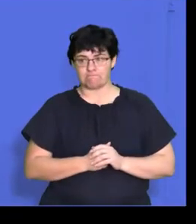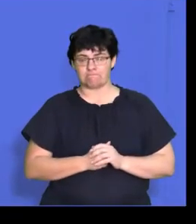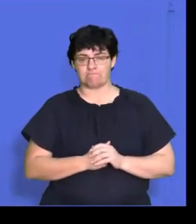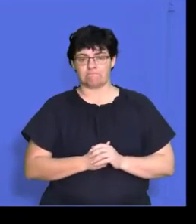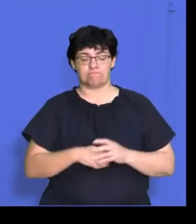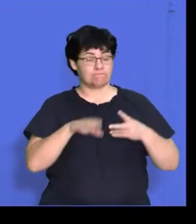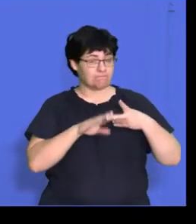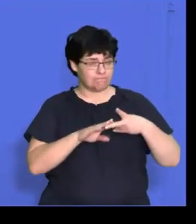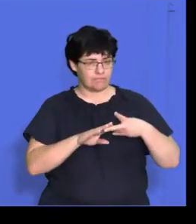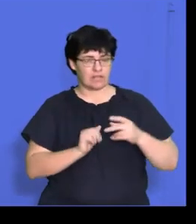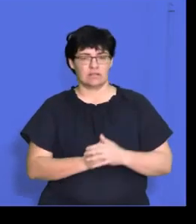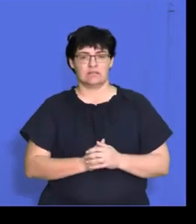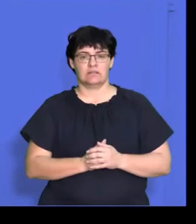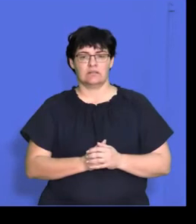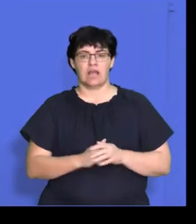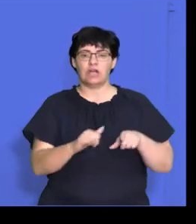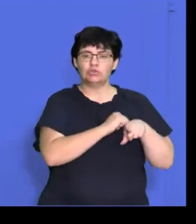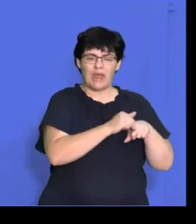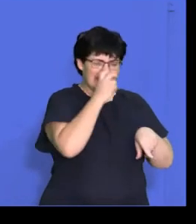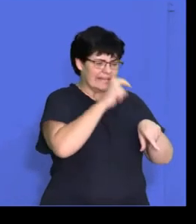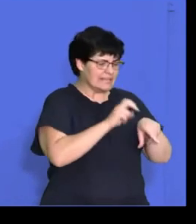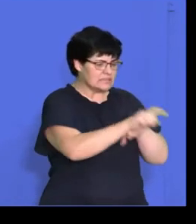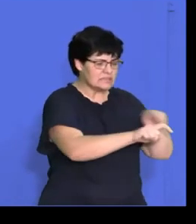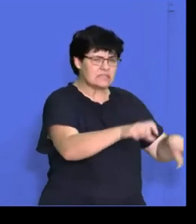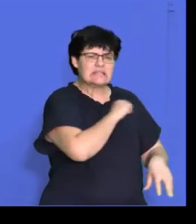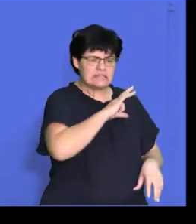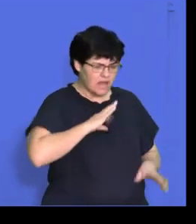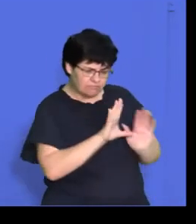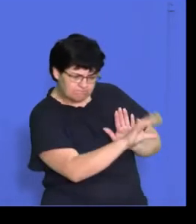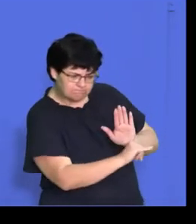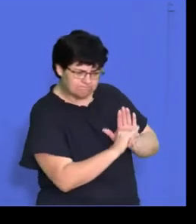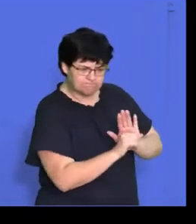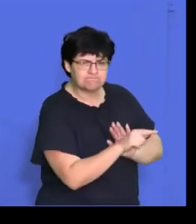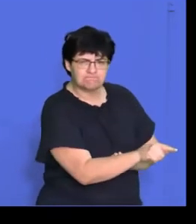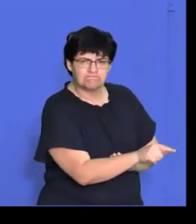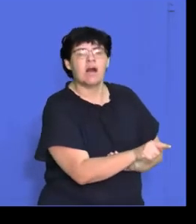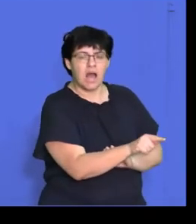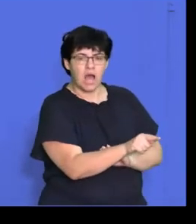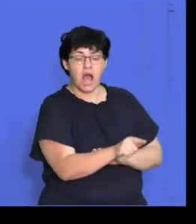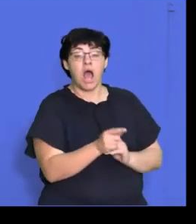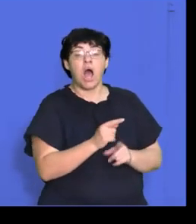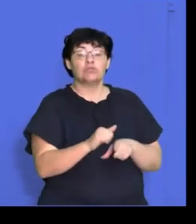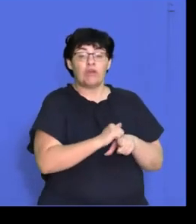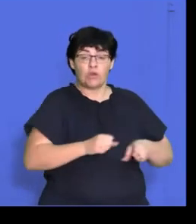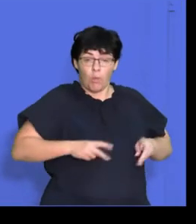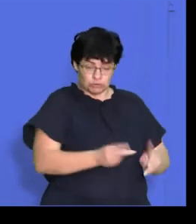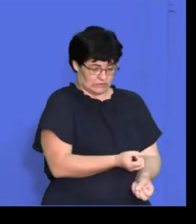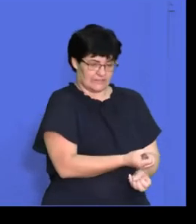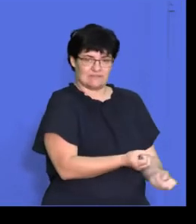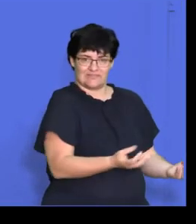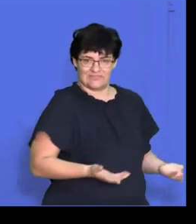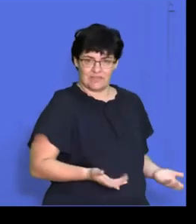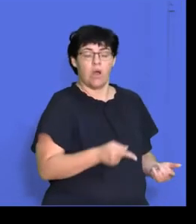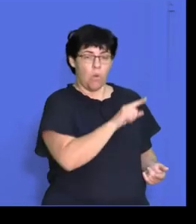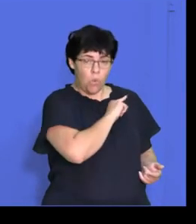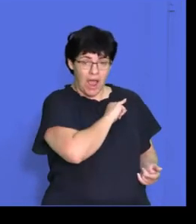Secondly, we must identify the training needs of the employees and provide them with training opportunities so that they